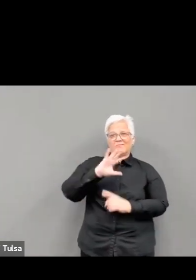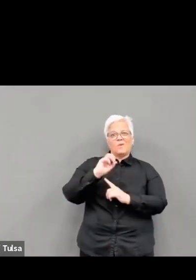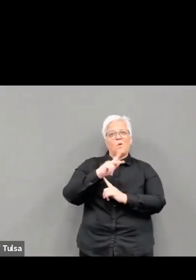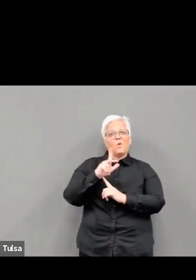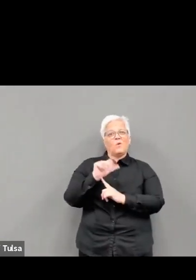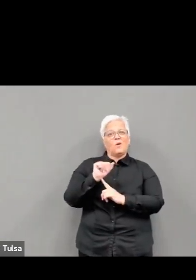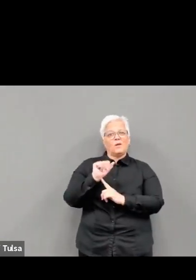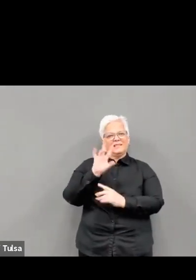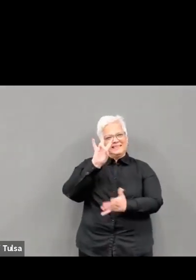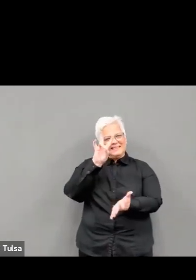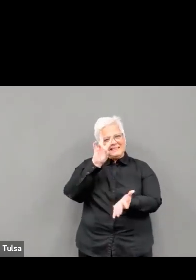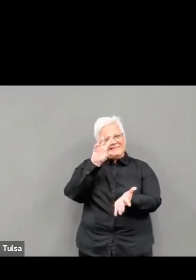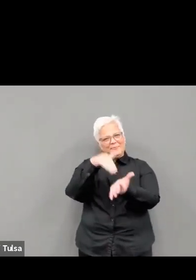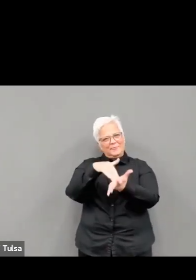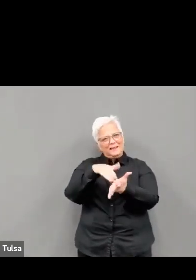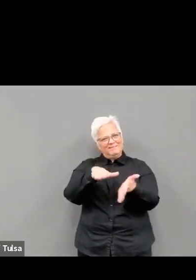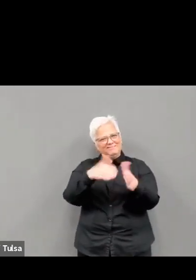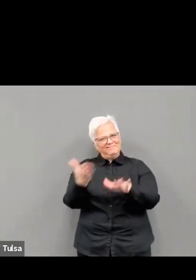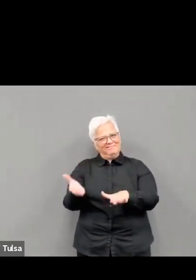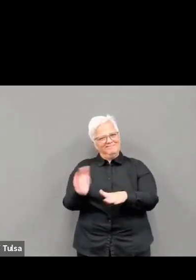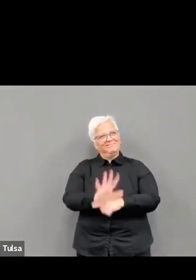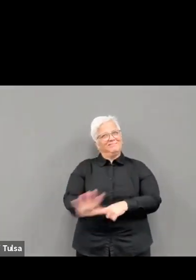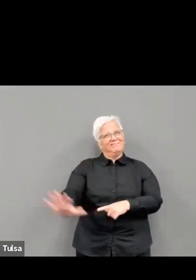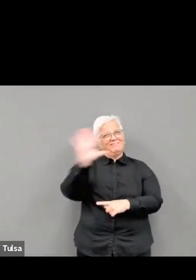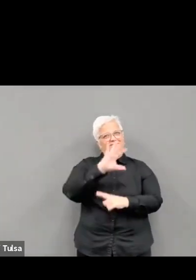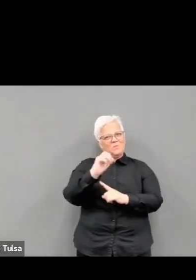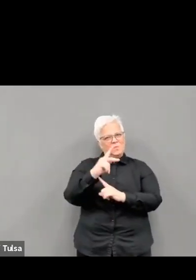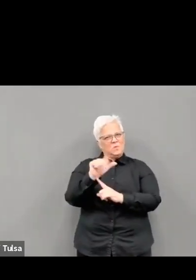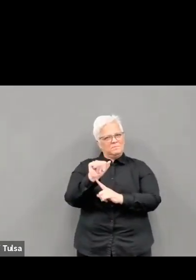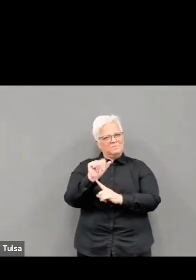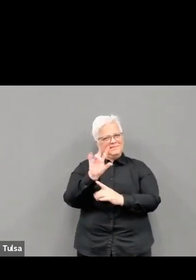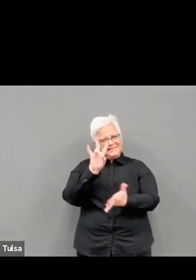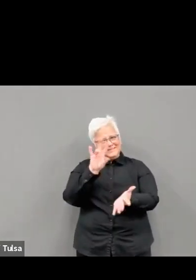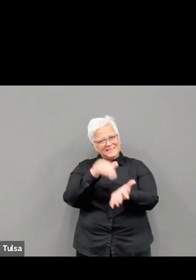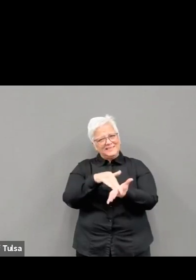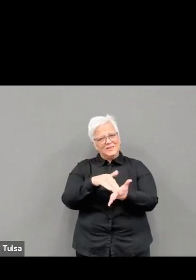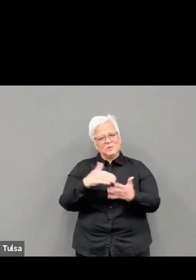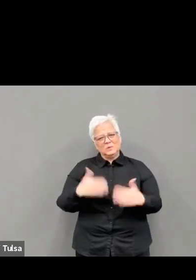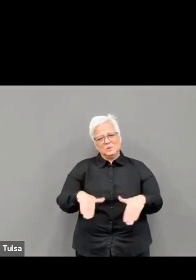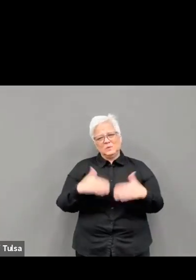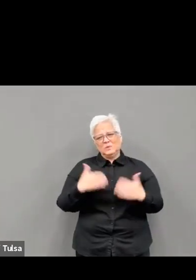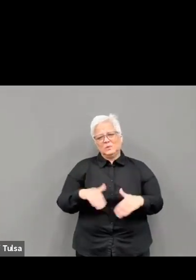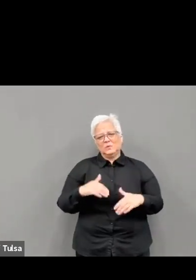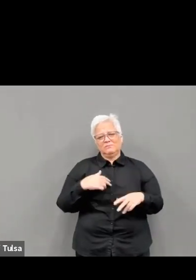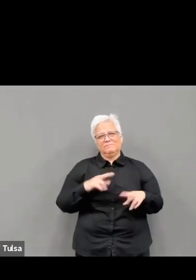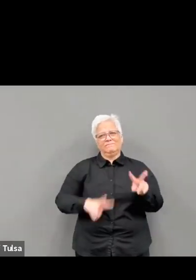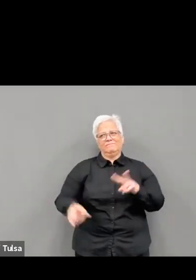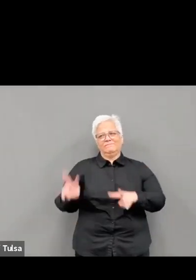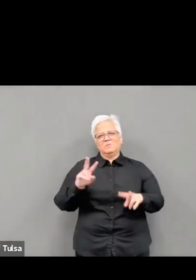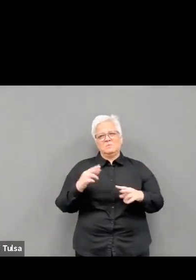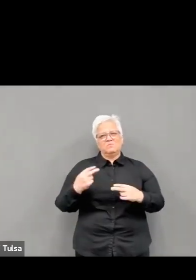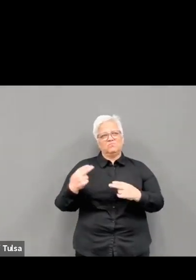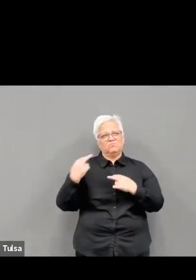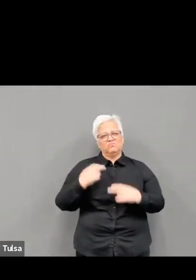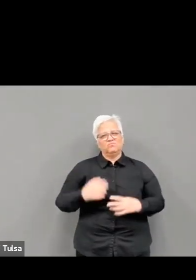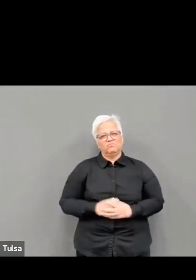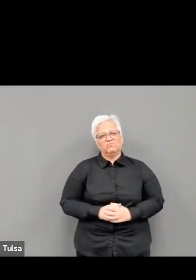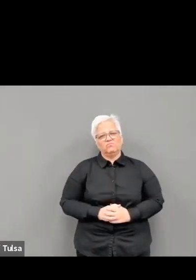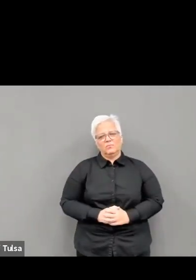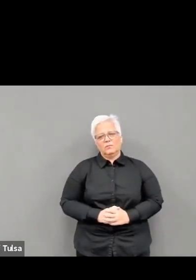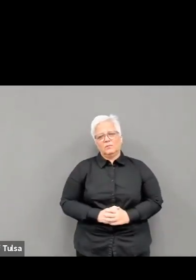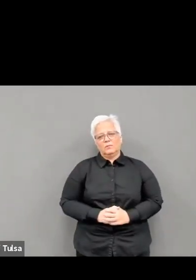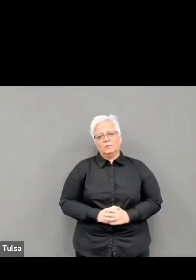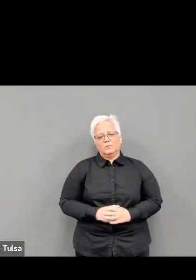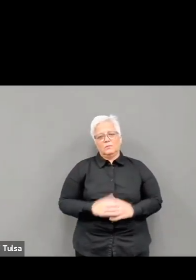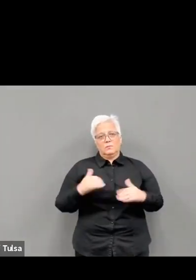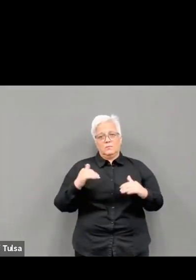an emptiness in our hearts and our communities. And while we've learned far too much this year about illness,